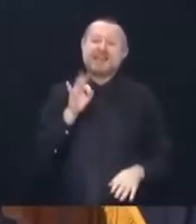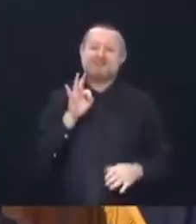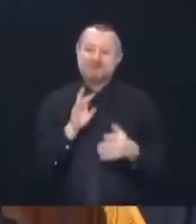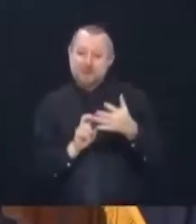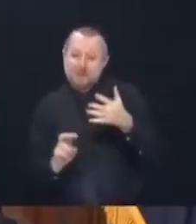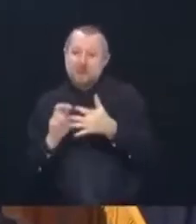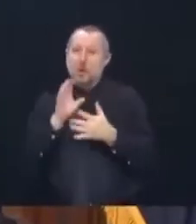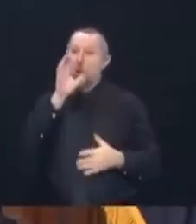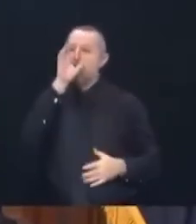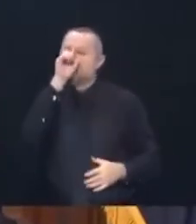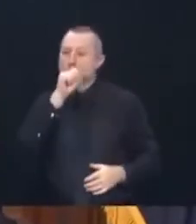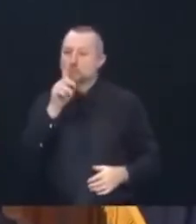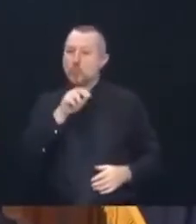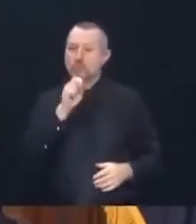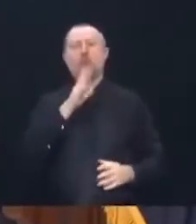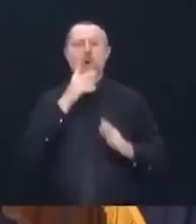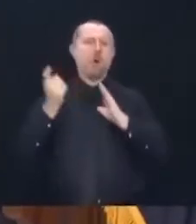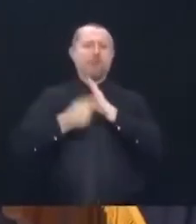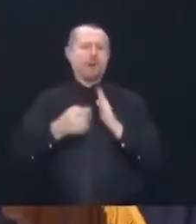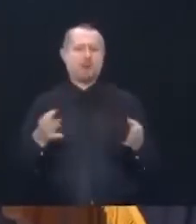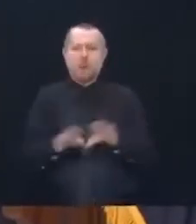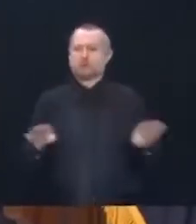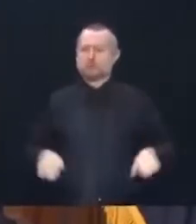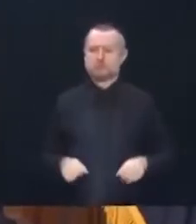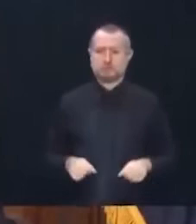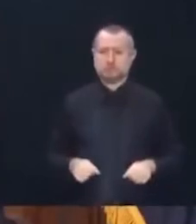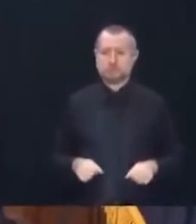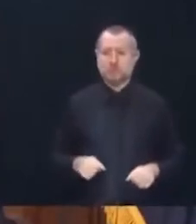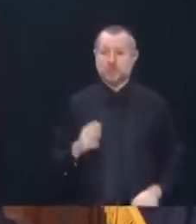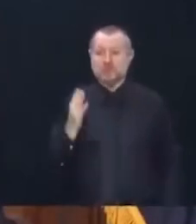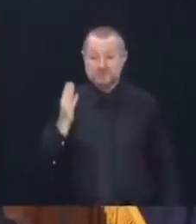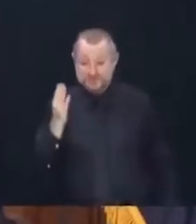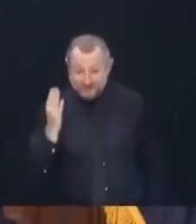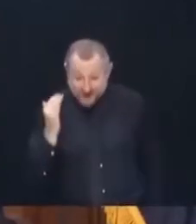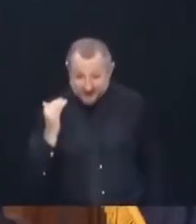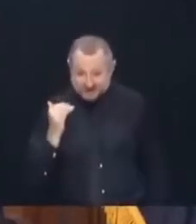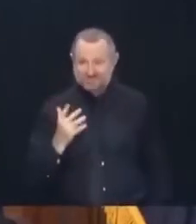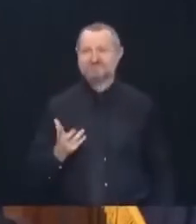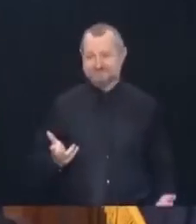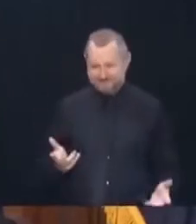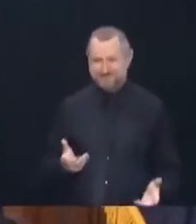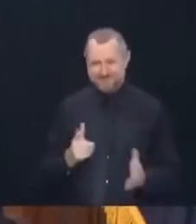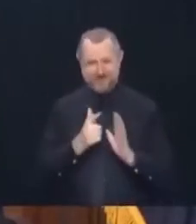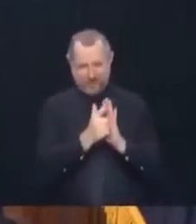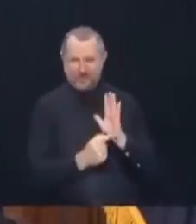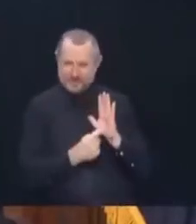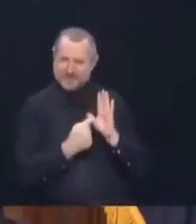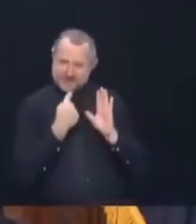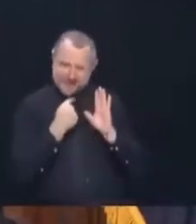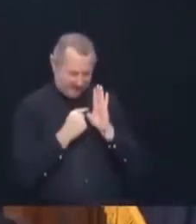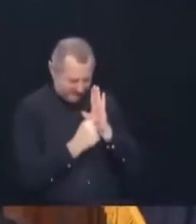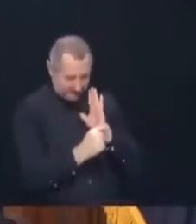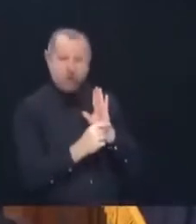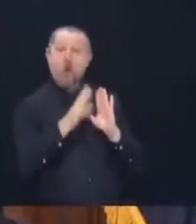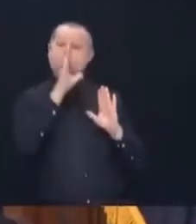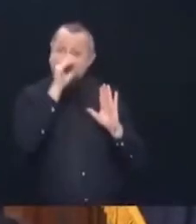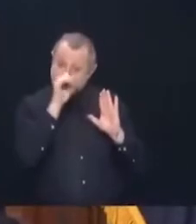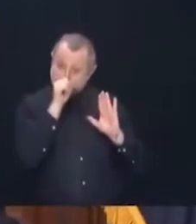right? Why? Because it's an orange zone and it's over 3%.